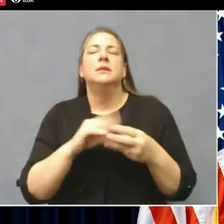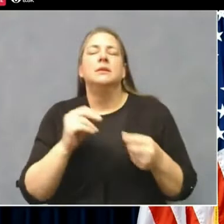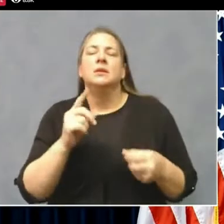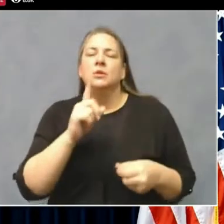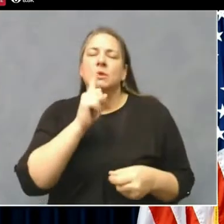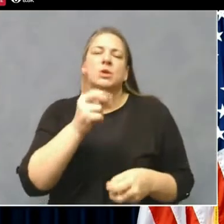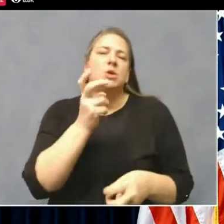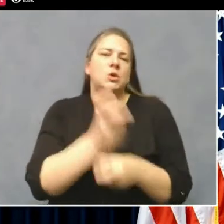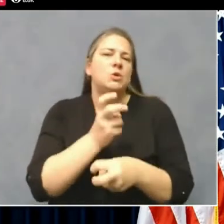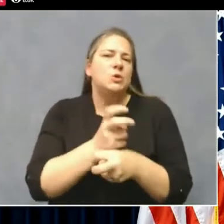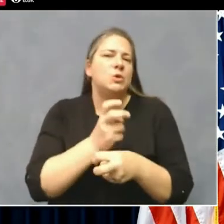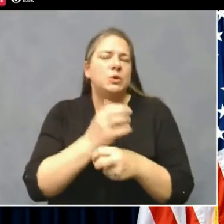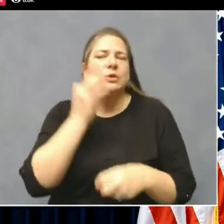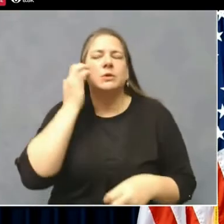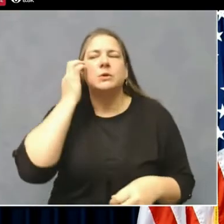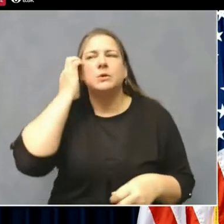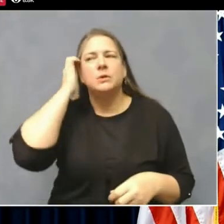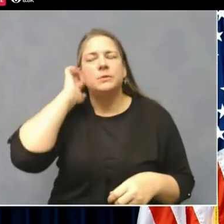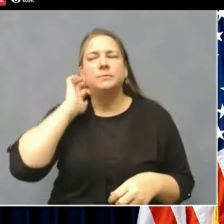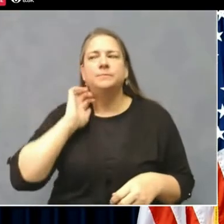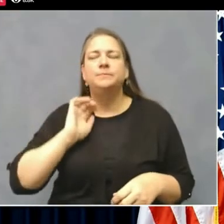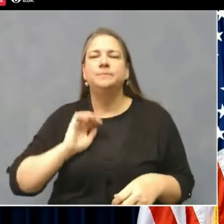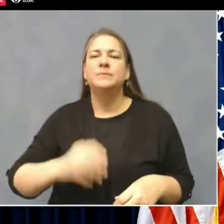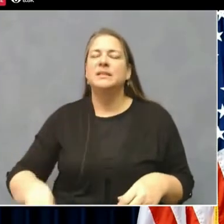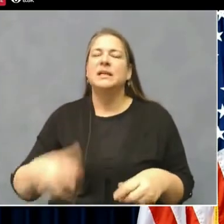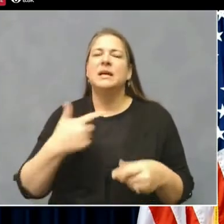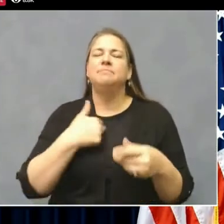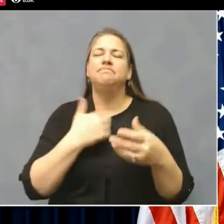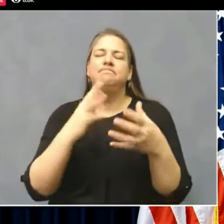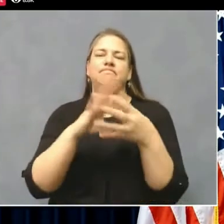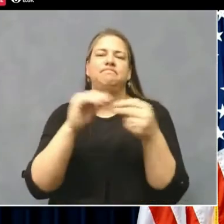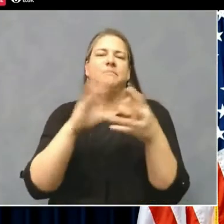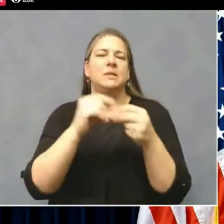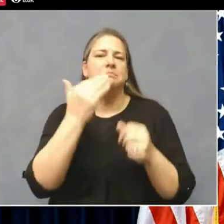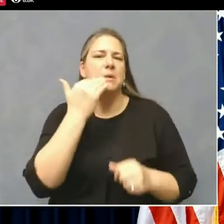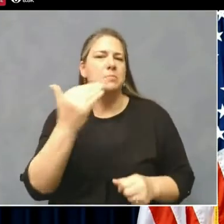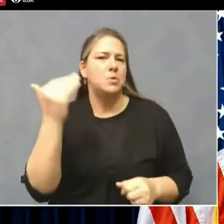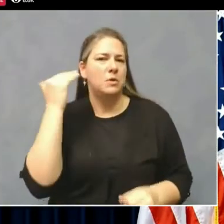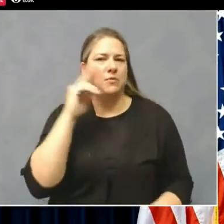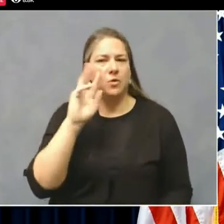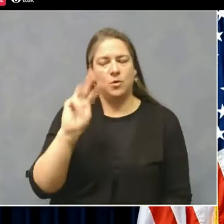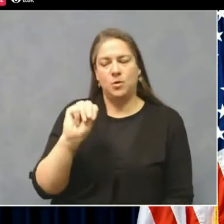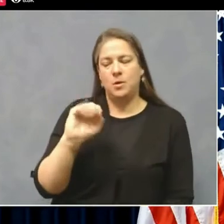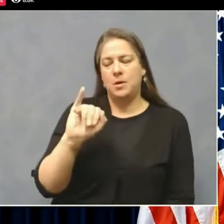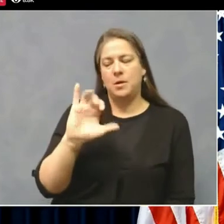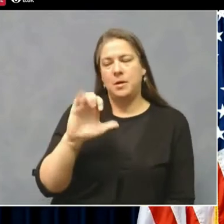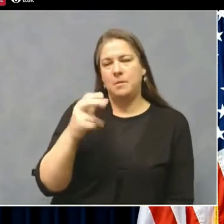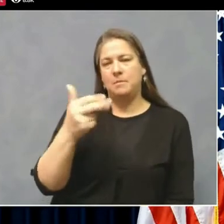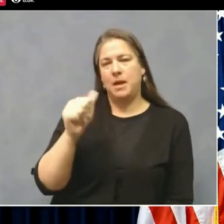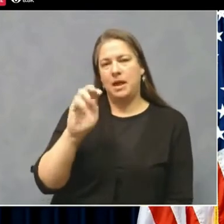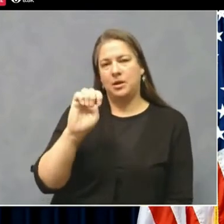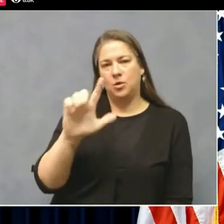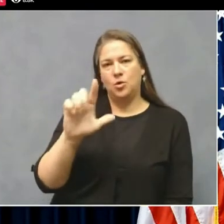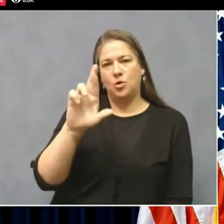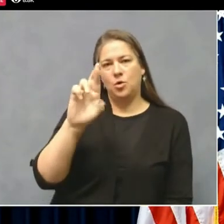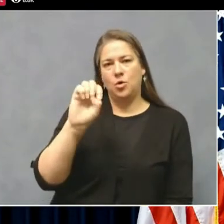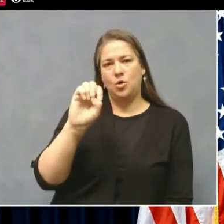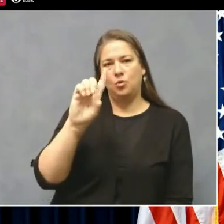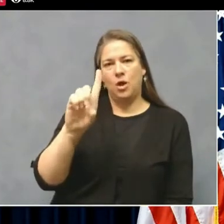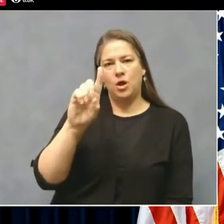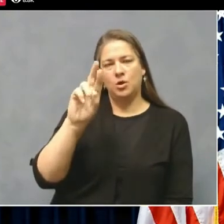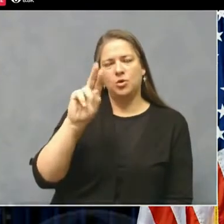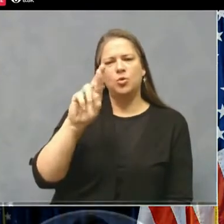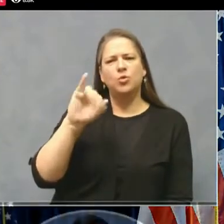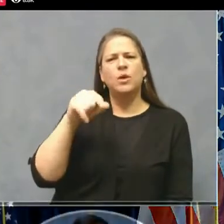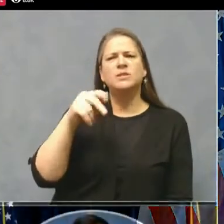It's today's memorial for Michael Rodriguez. Can we put Michael's picture